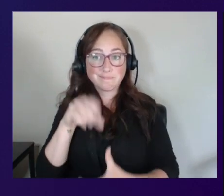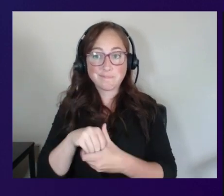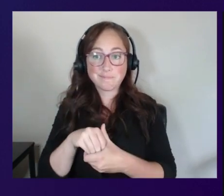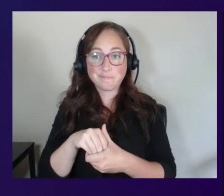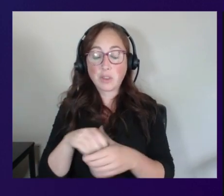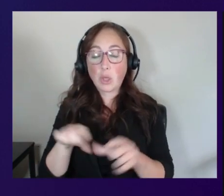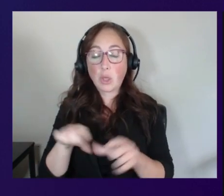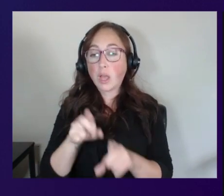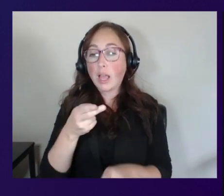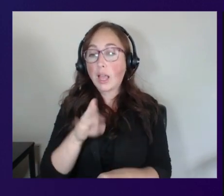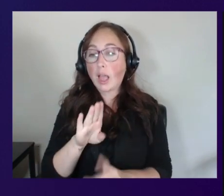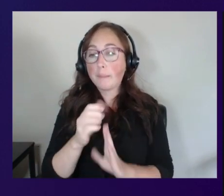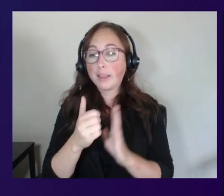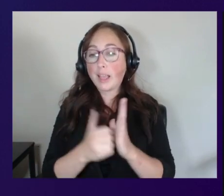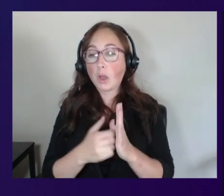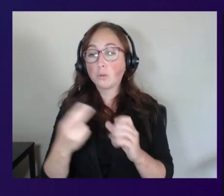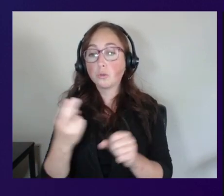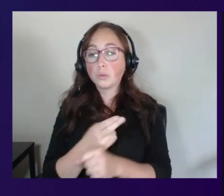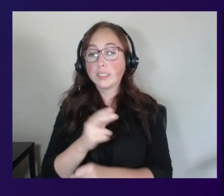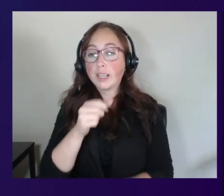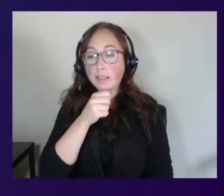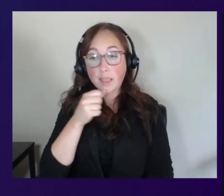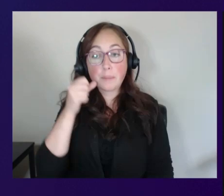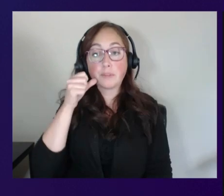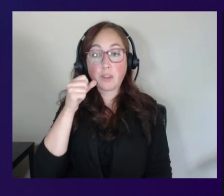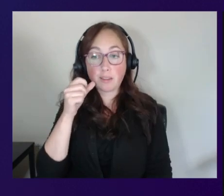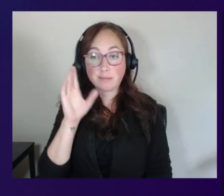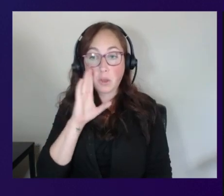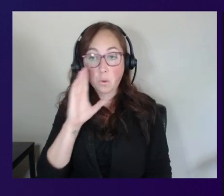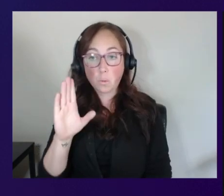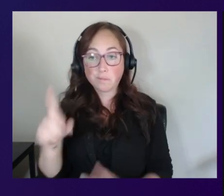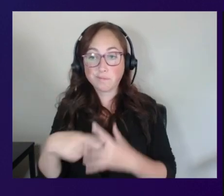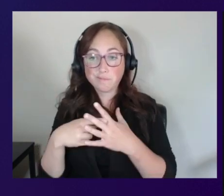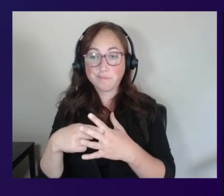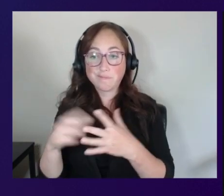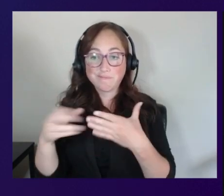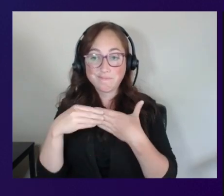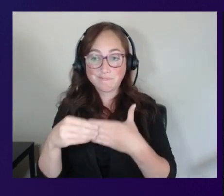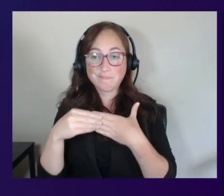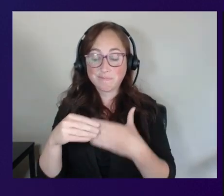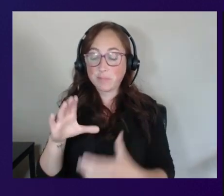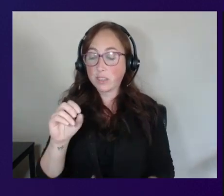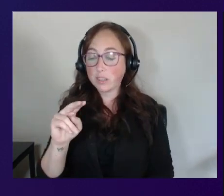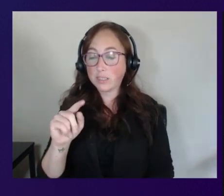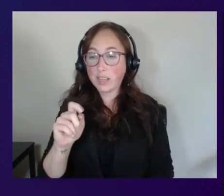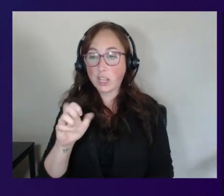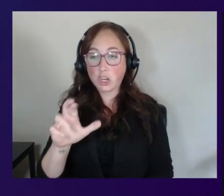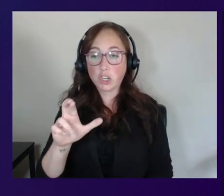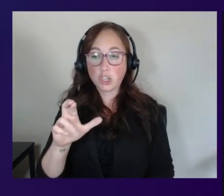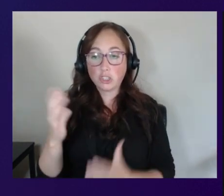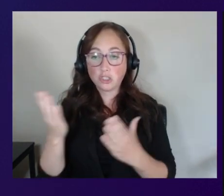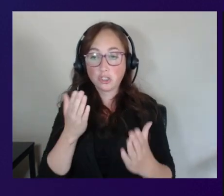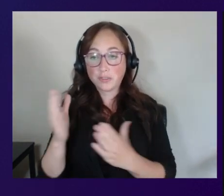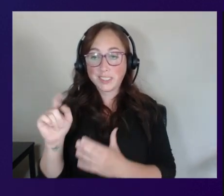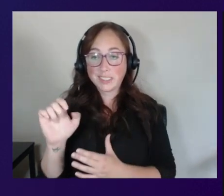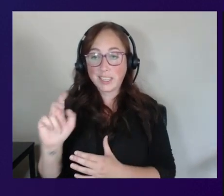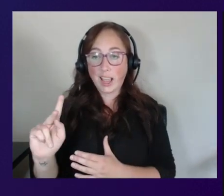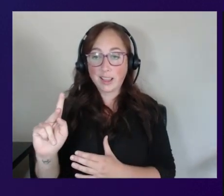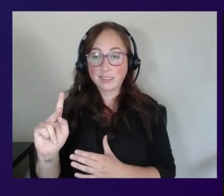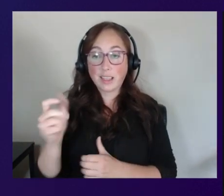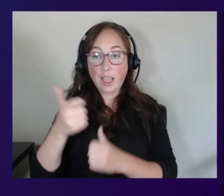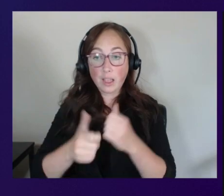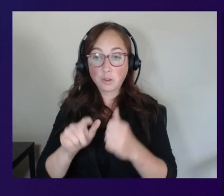utilizing amazon event bridge and that's going to invoke an elastic container service task every 24 hours so we're looking at your